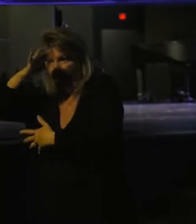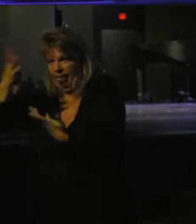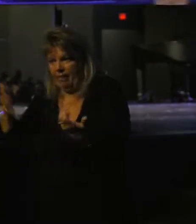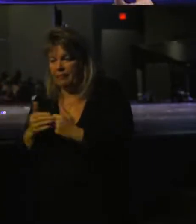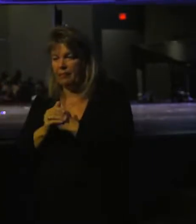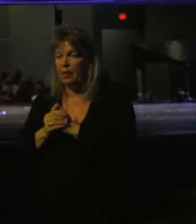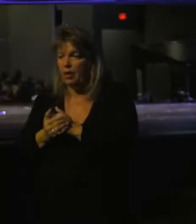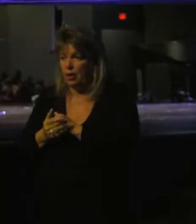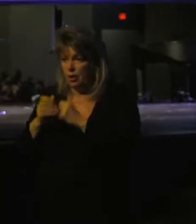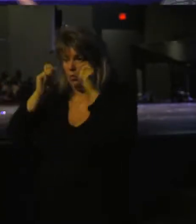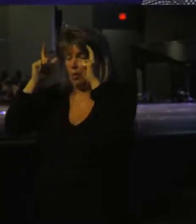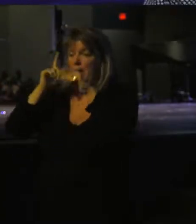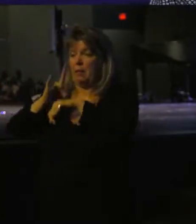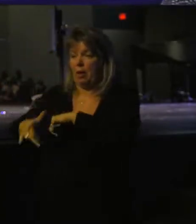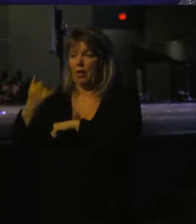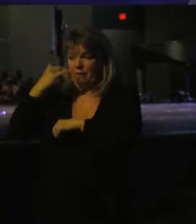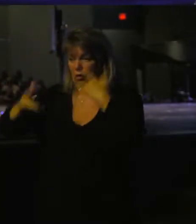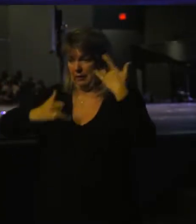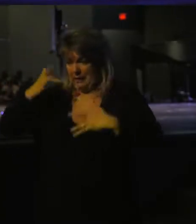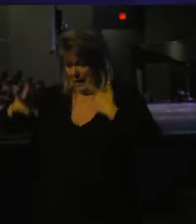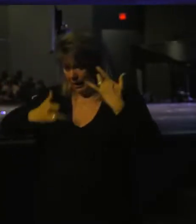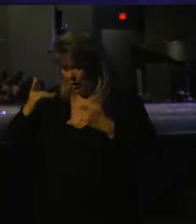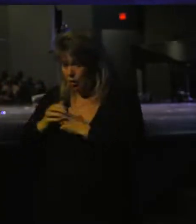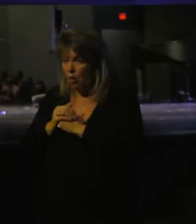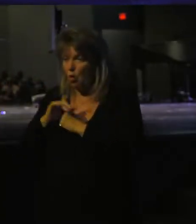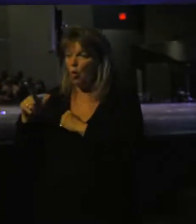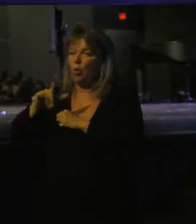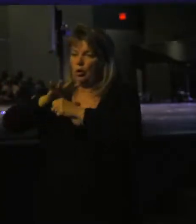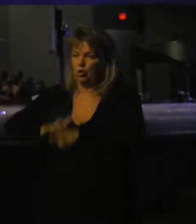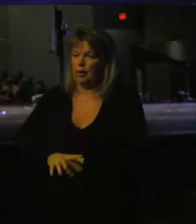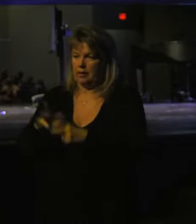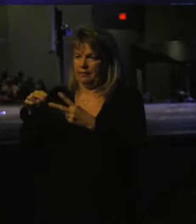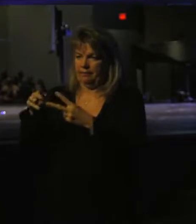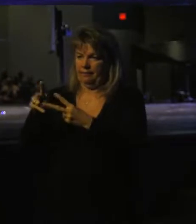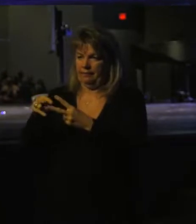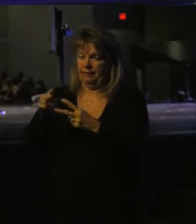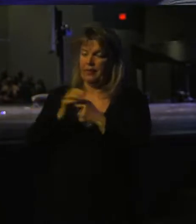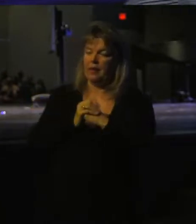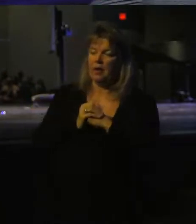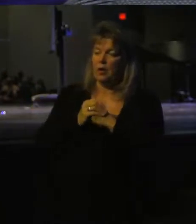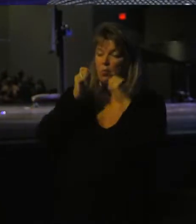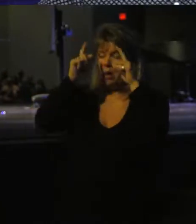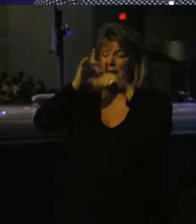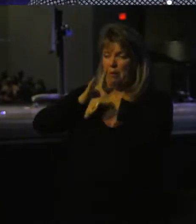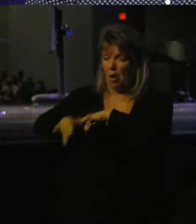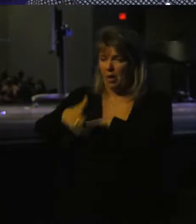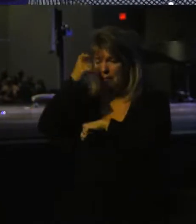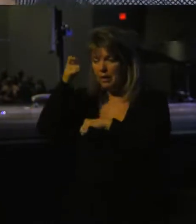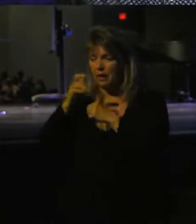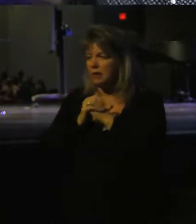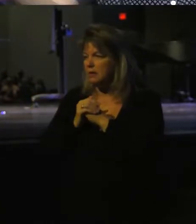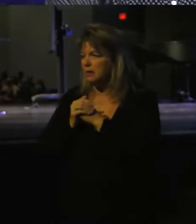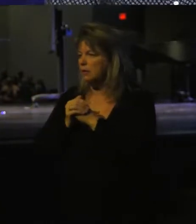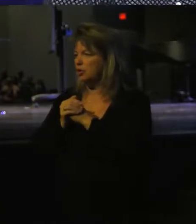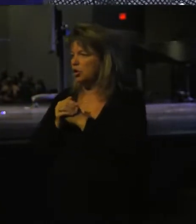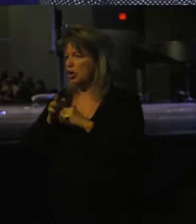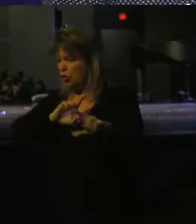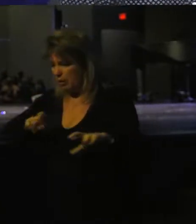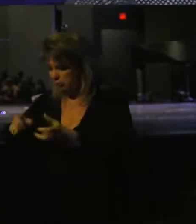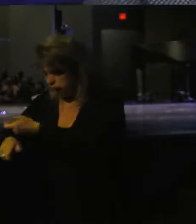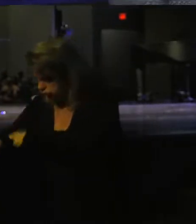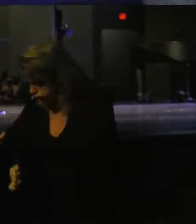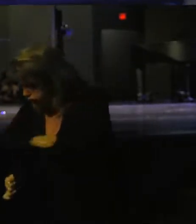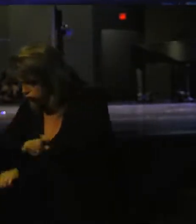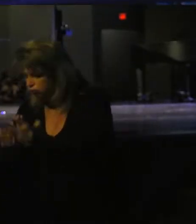You either get up early because you're excited or you're stressed. You either get up early because you're ready to accomplish something great